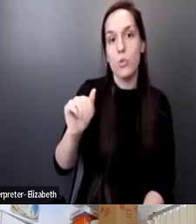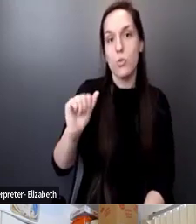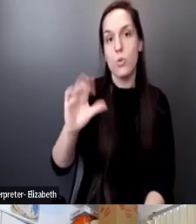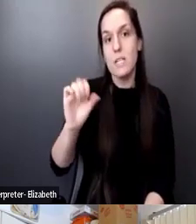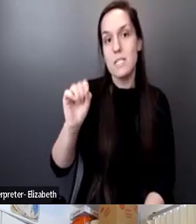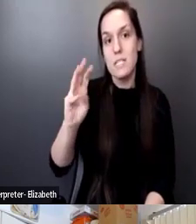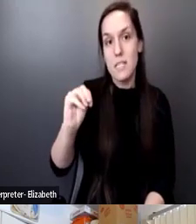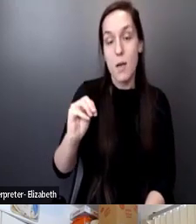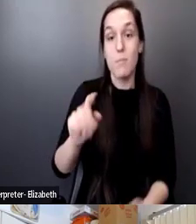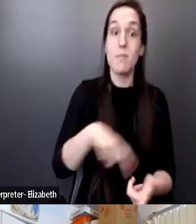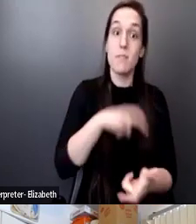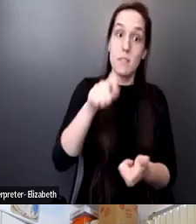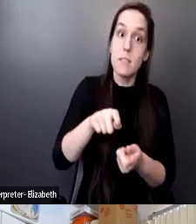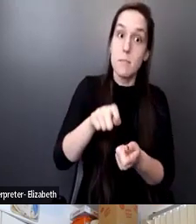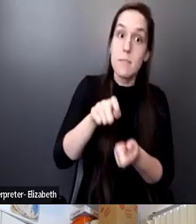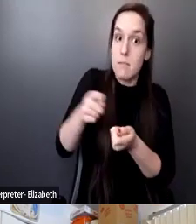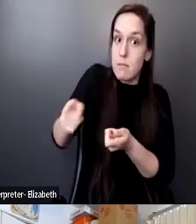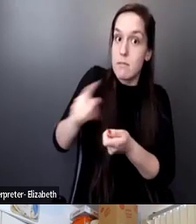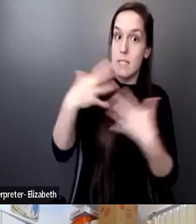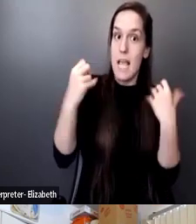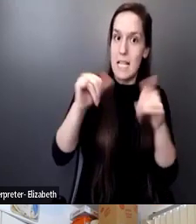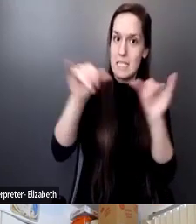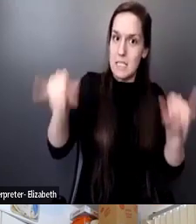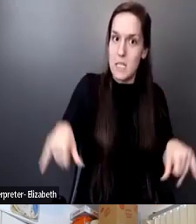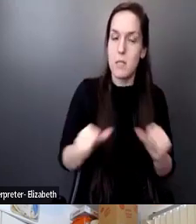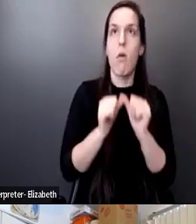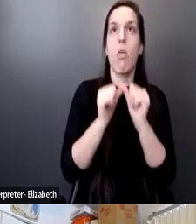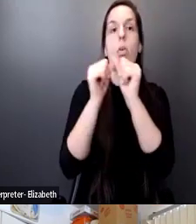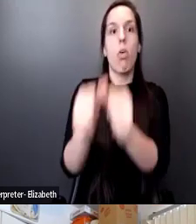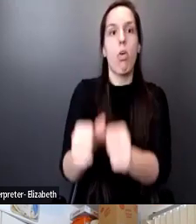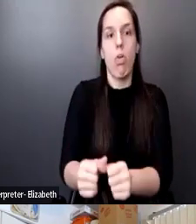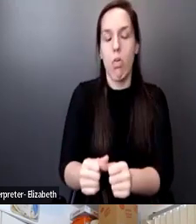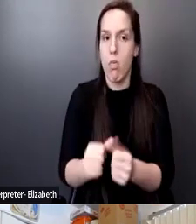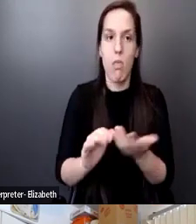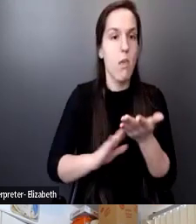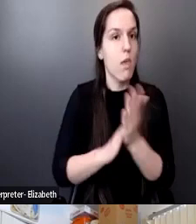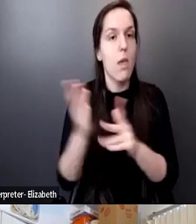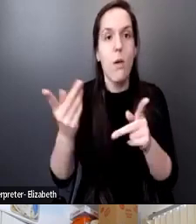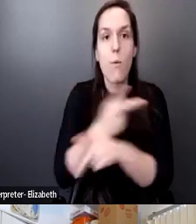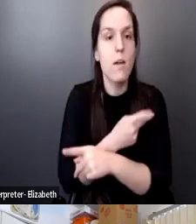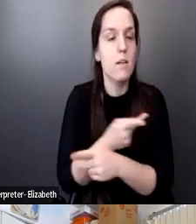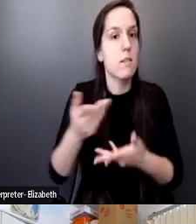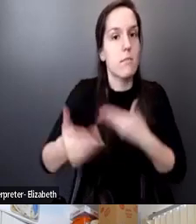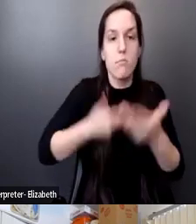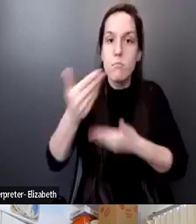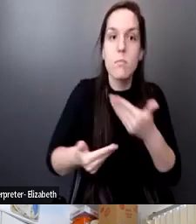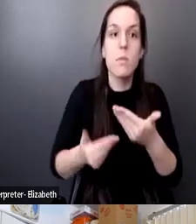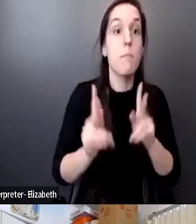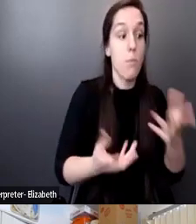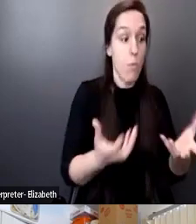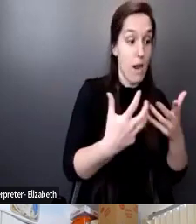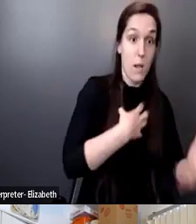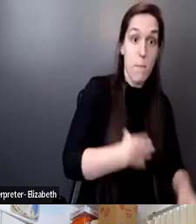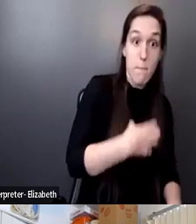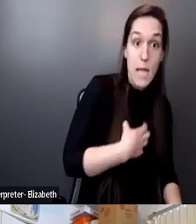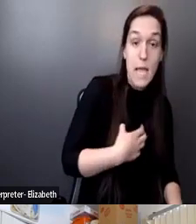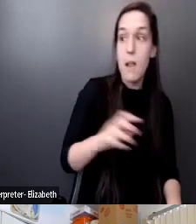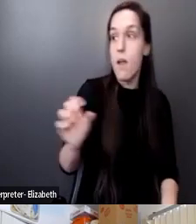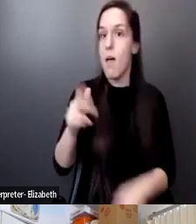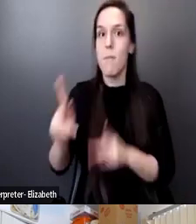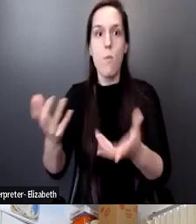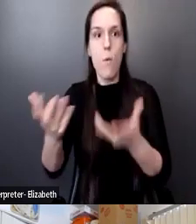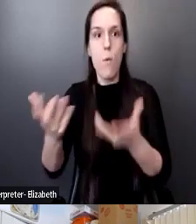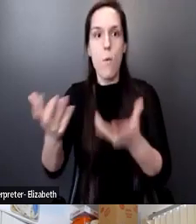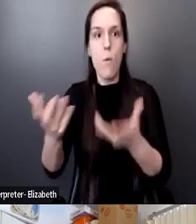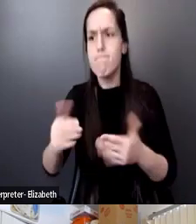system, raged on, you know, there were, again, there were people that wanted to complain about it and people that wanted to do something about